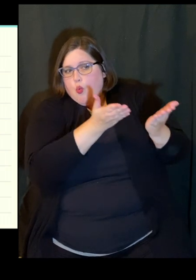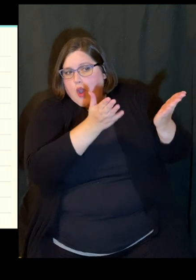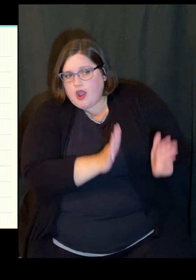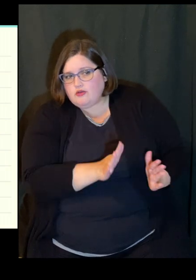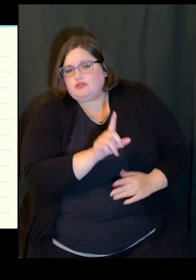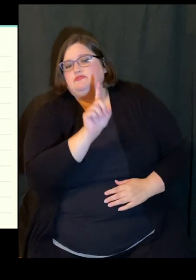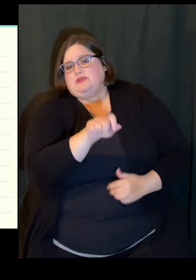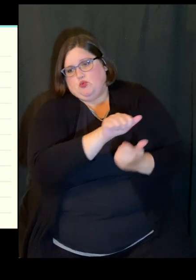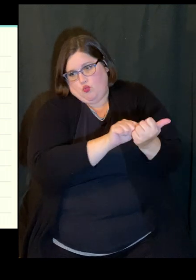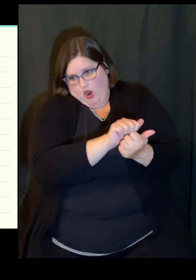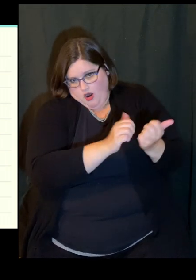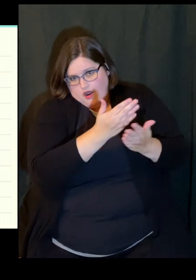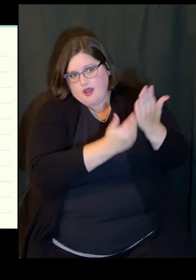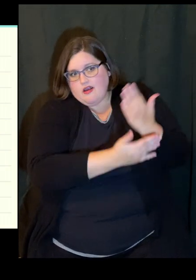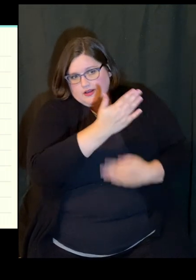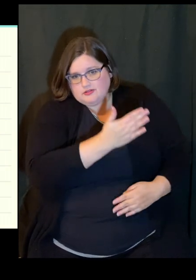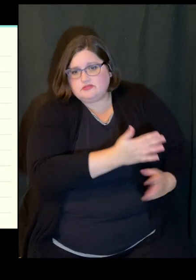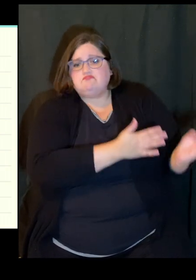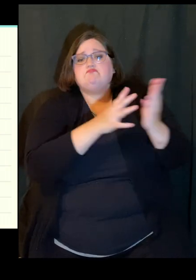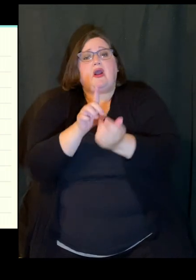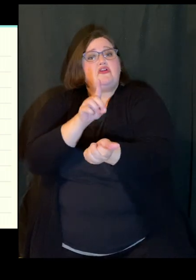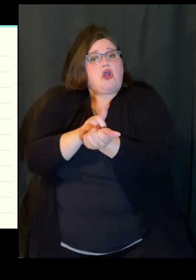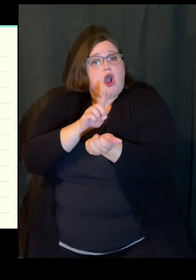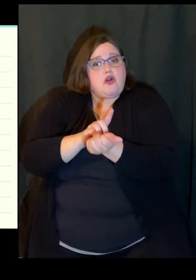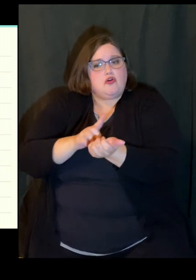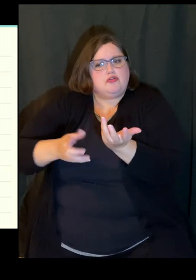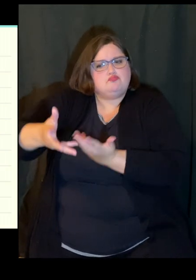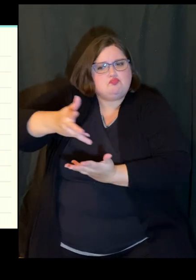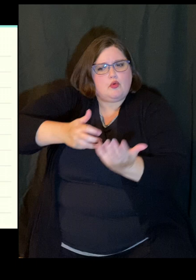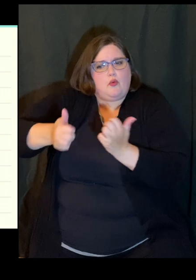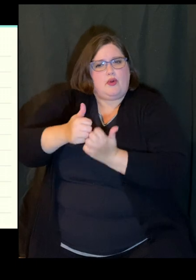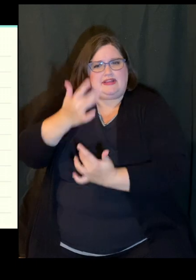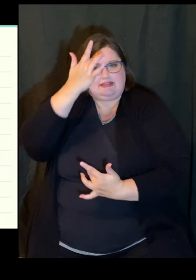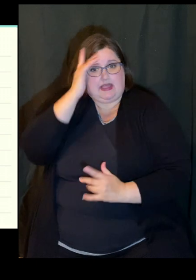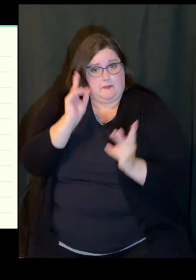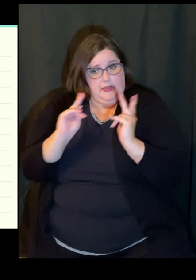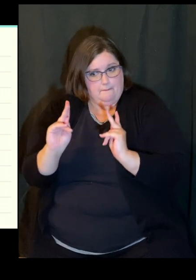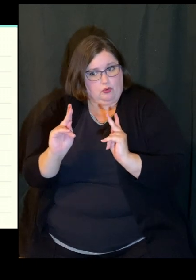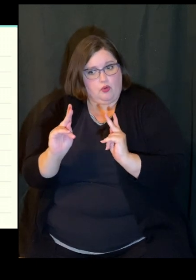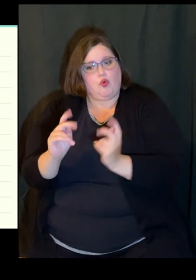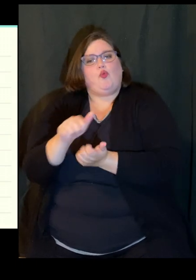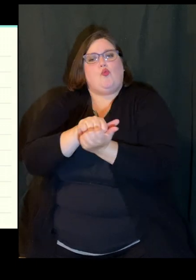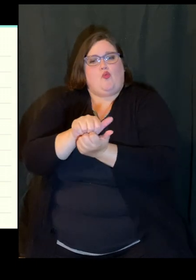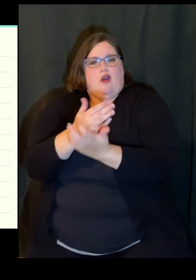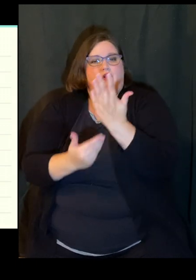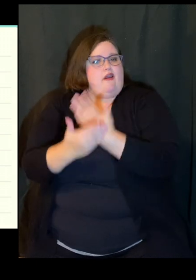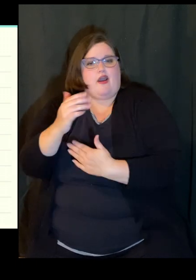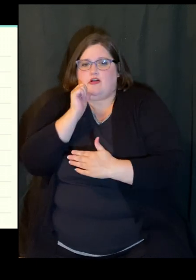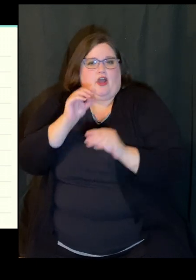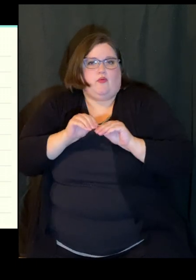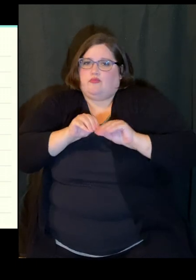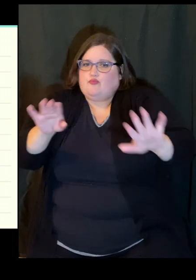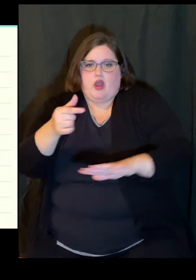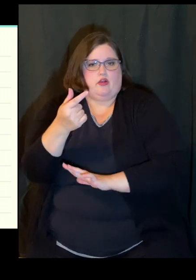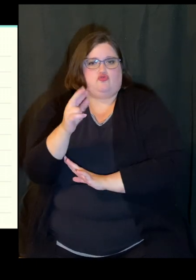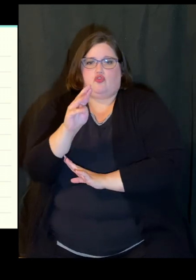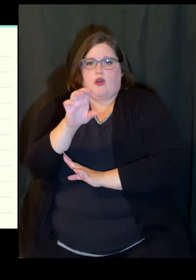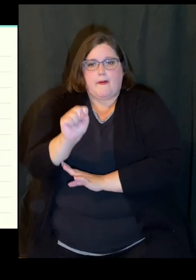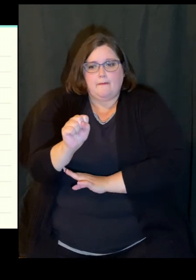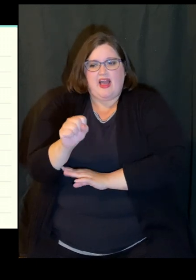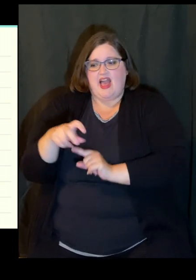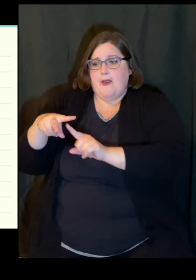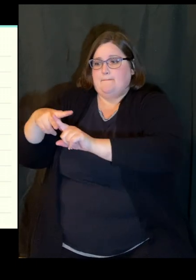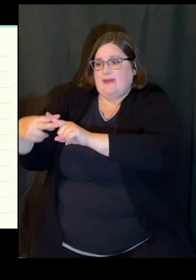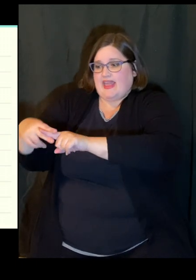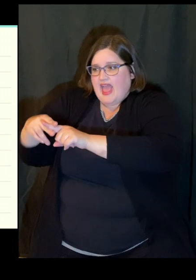Doctors who work with sick people wash their hands to keep from spreading germs. Mechanics need to wash their hands after fixing